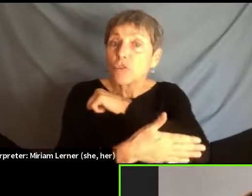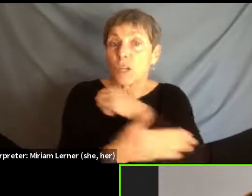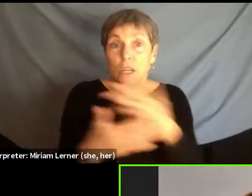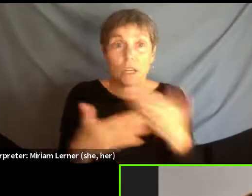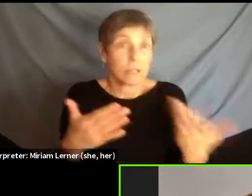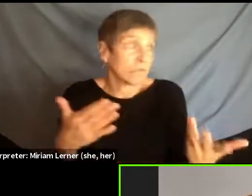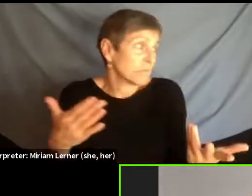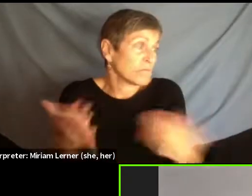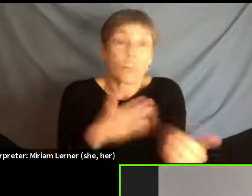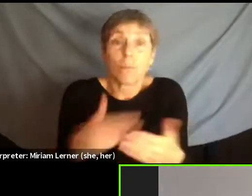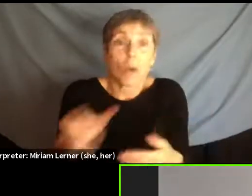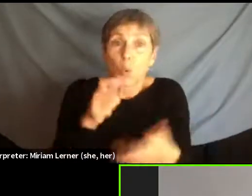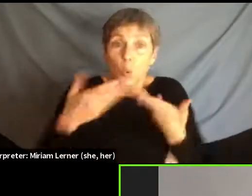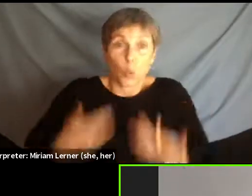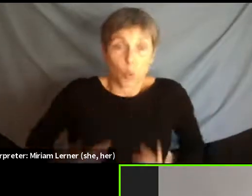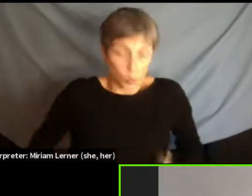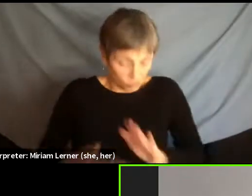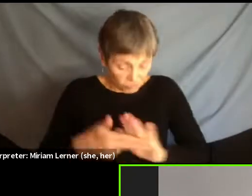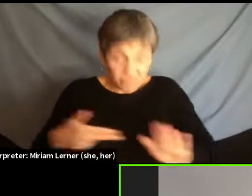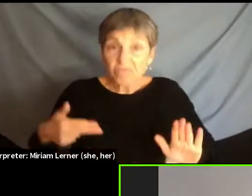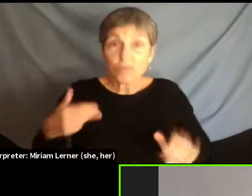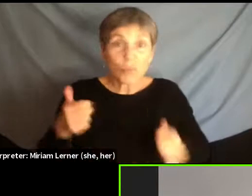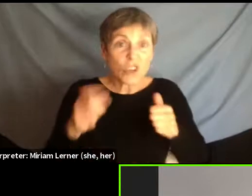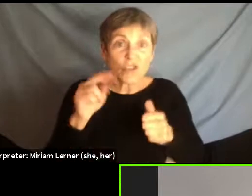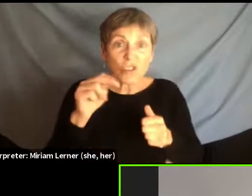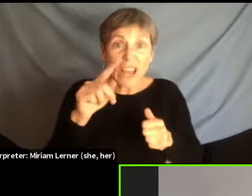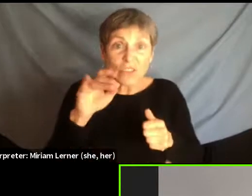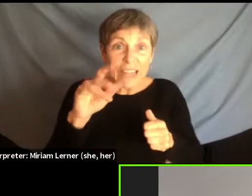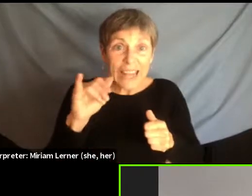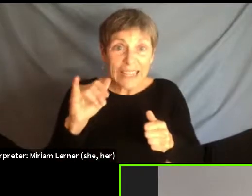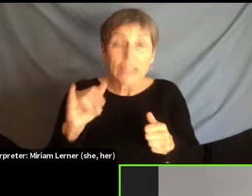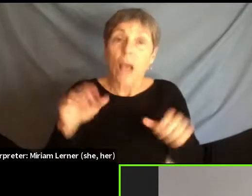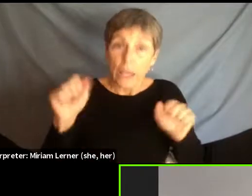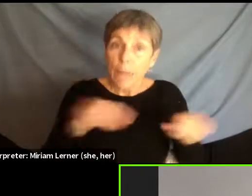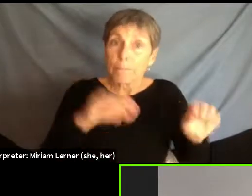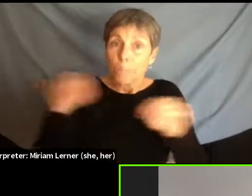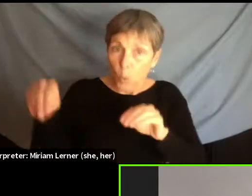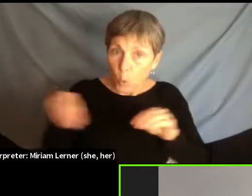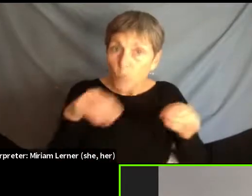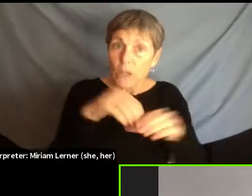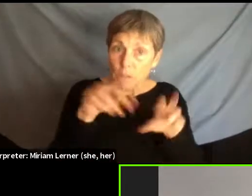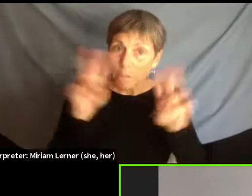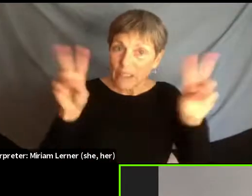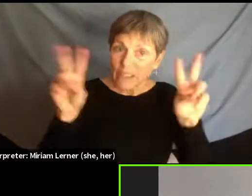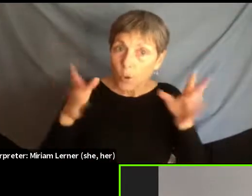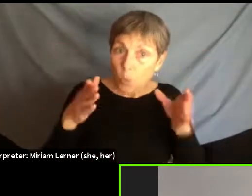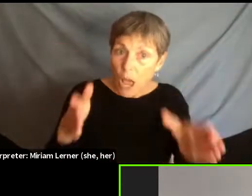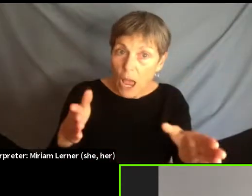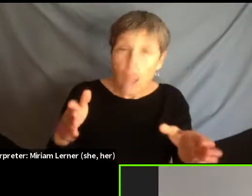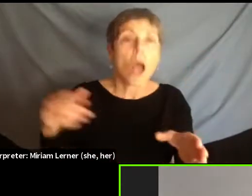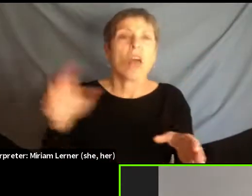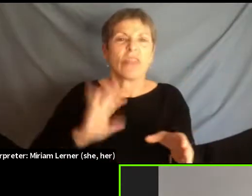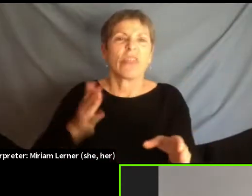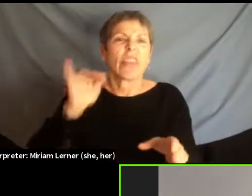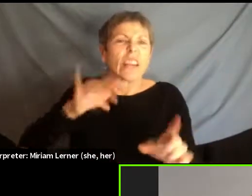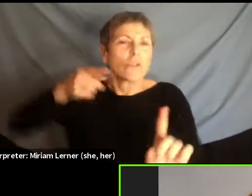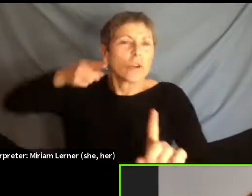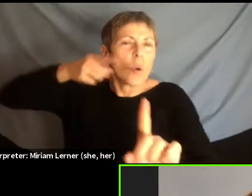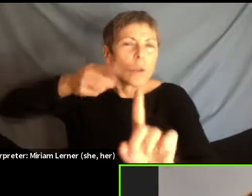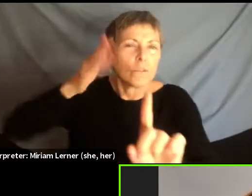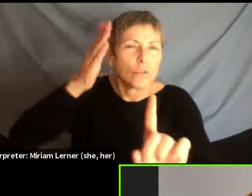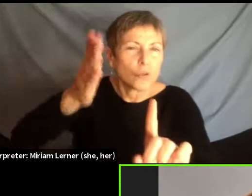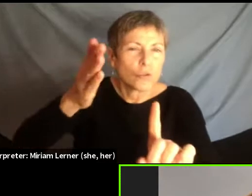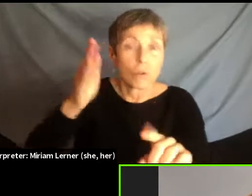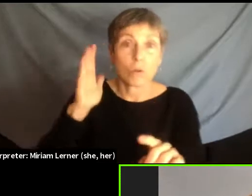world peacefully. And I think that as we move towards that, right, I do think that it isn't going to be an easy